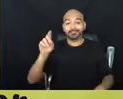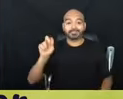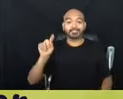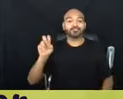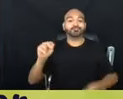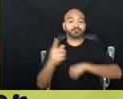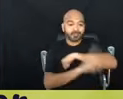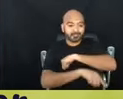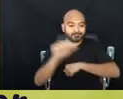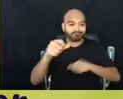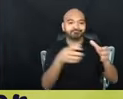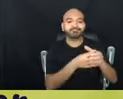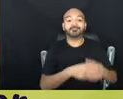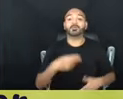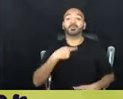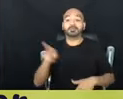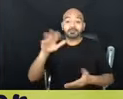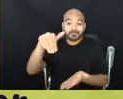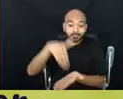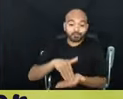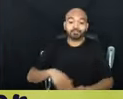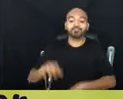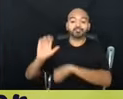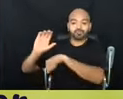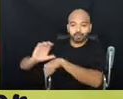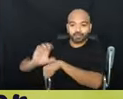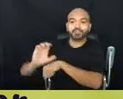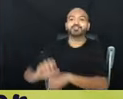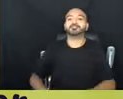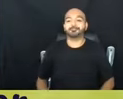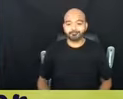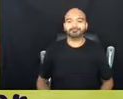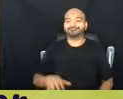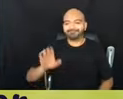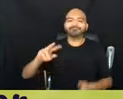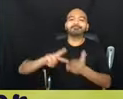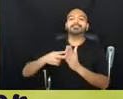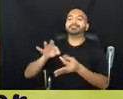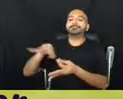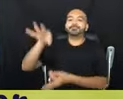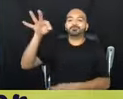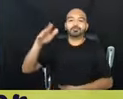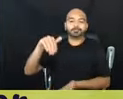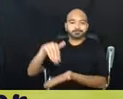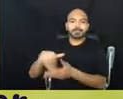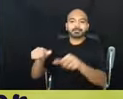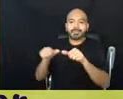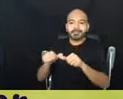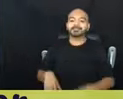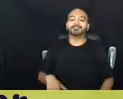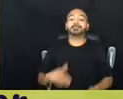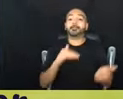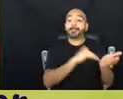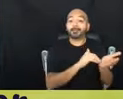Religious centers. Churches. You know, spiritual spaces. Medical and health care spaces.